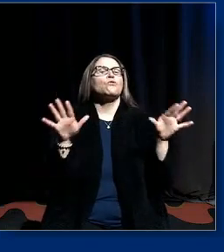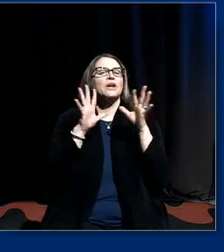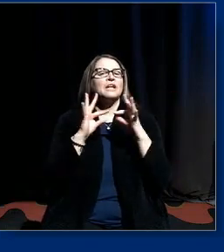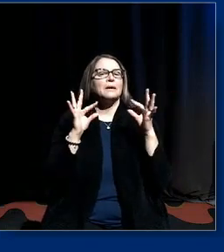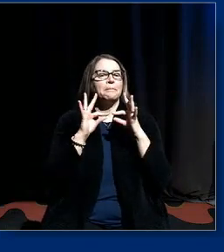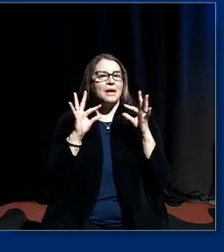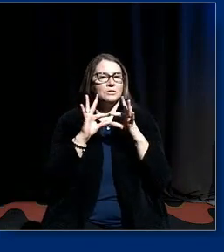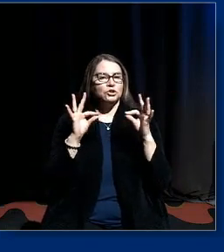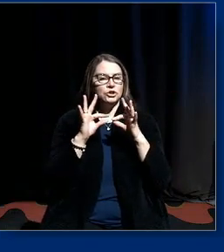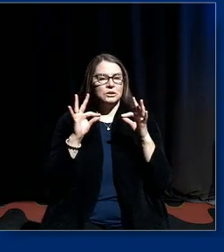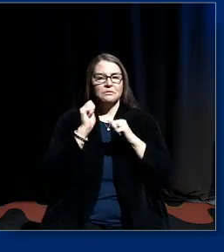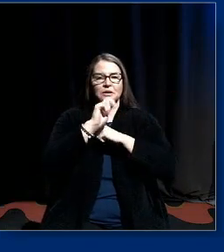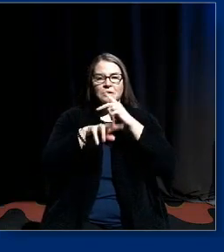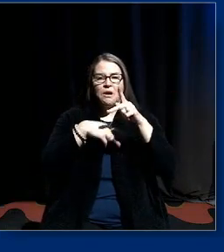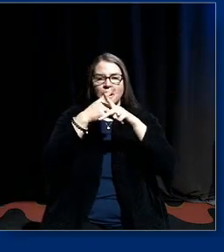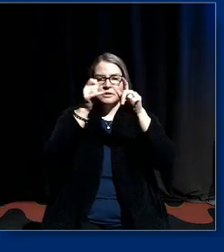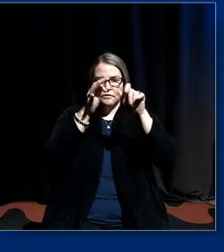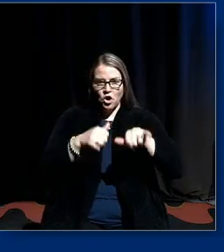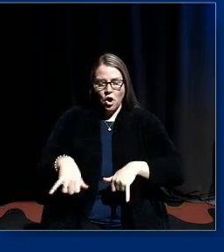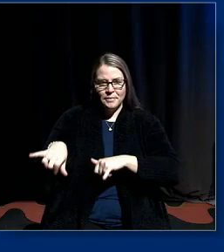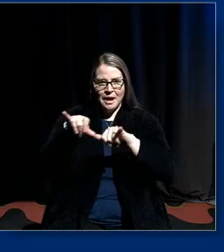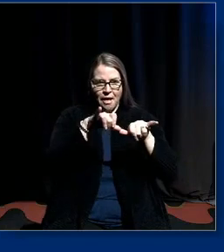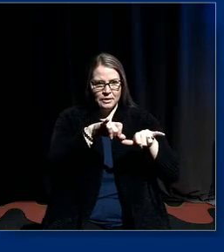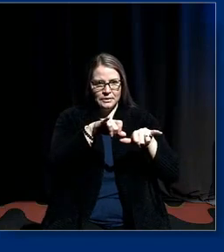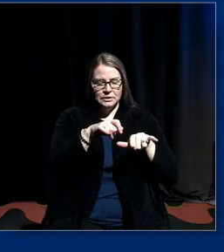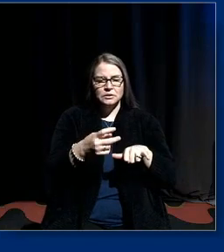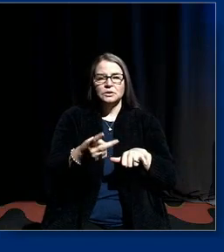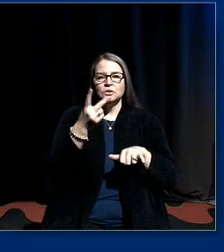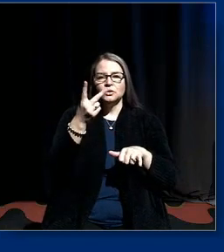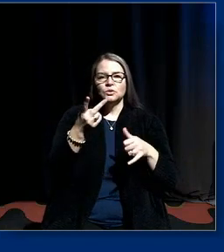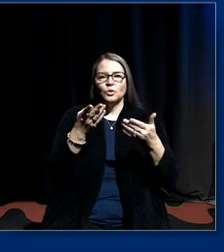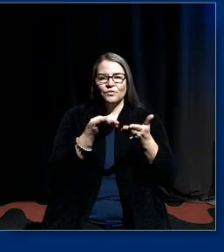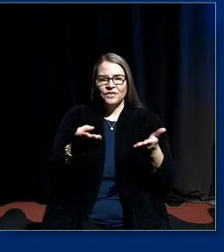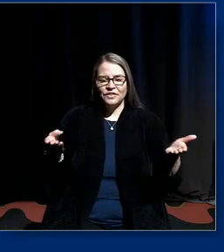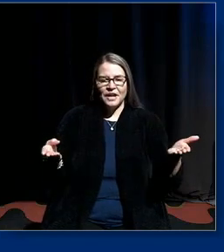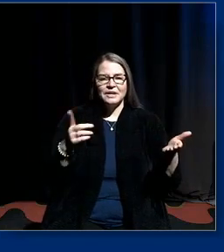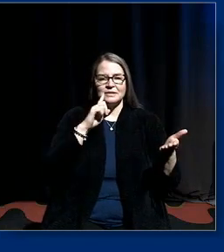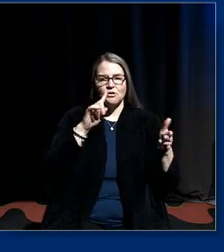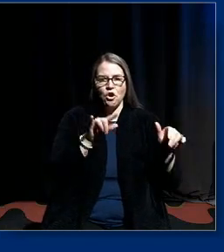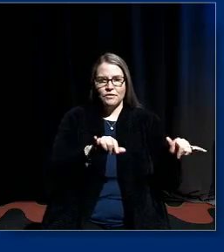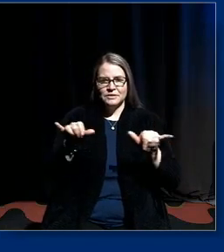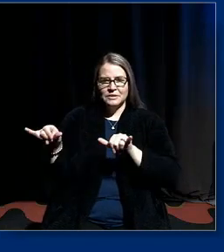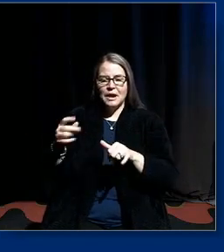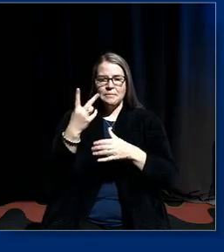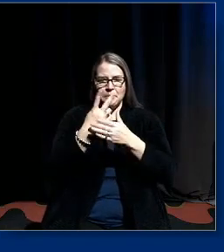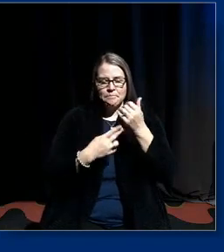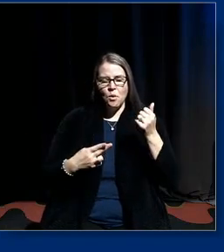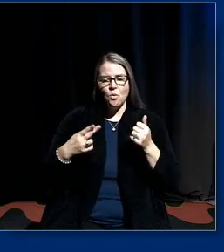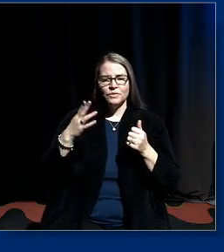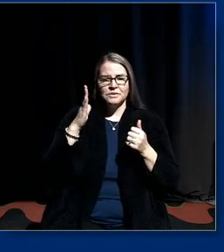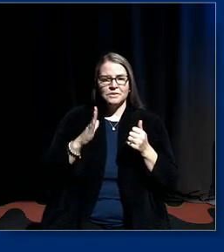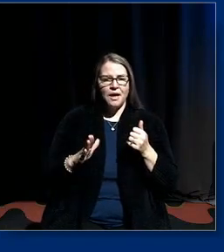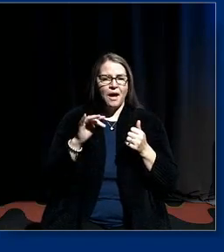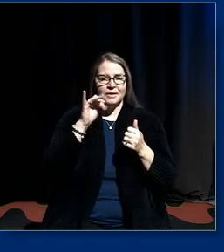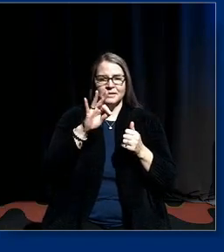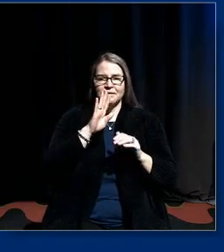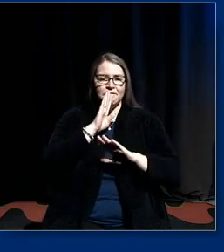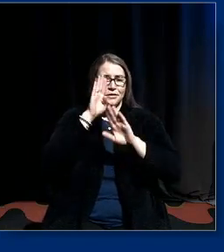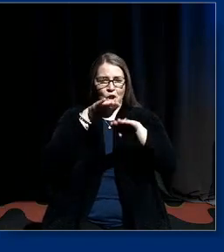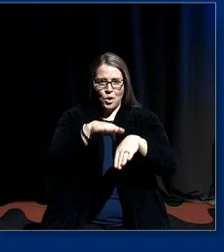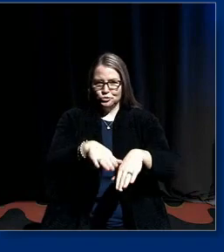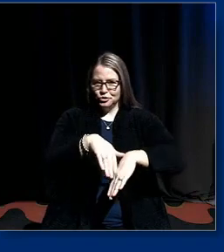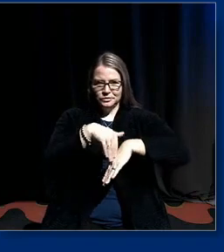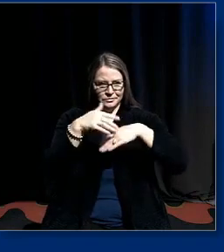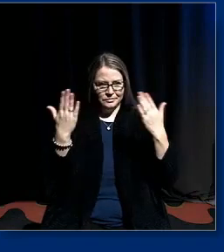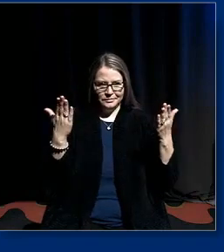of the the kind of commonalities two of the things that are absolutely the same on both sides of the atlantic is in the the